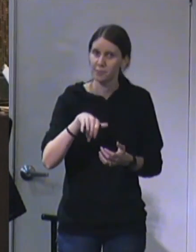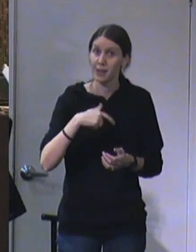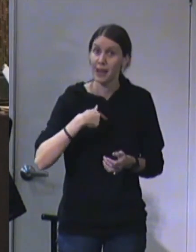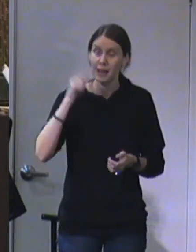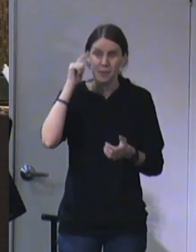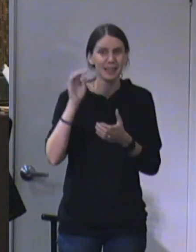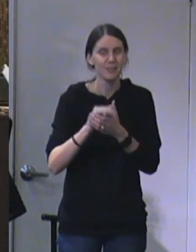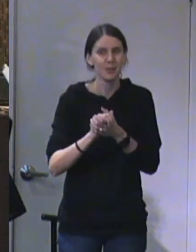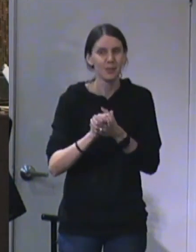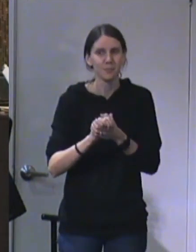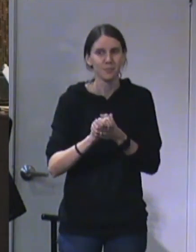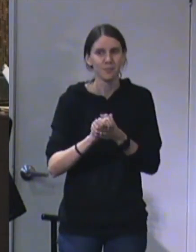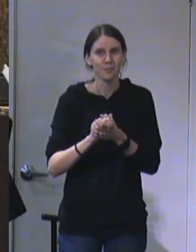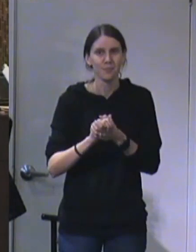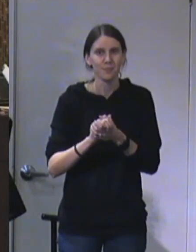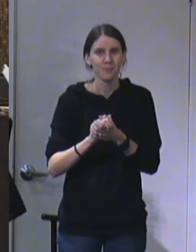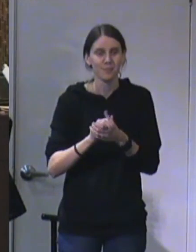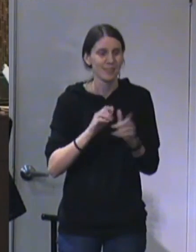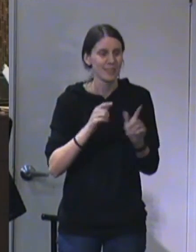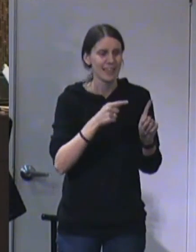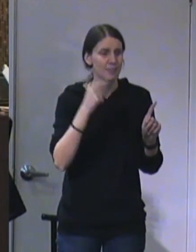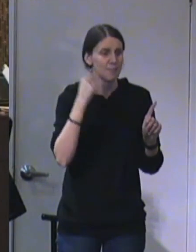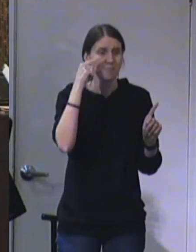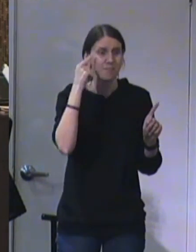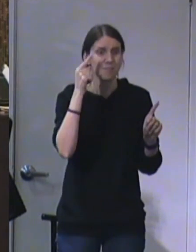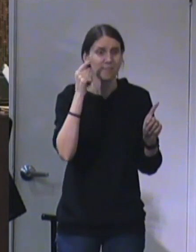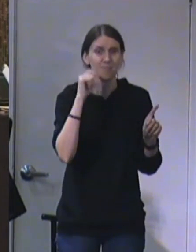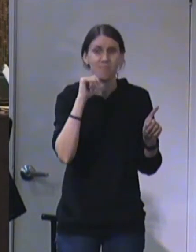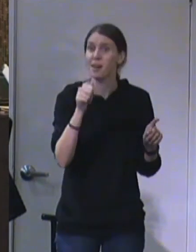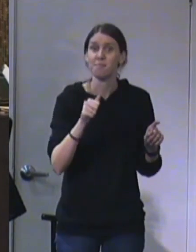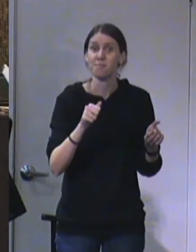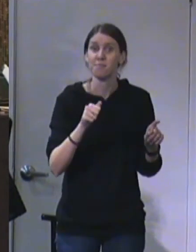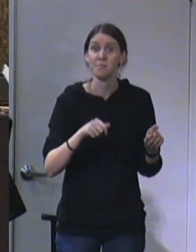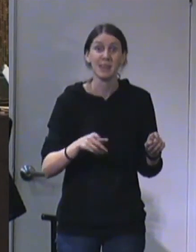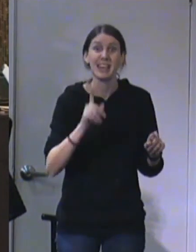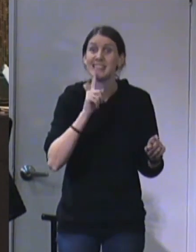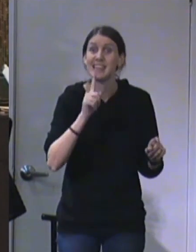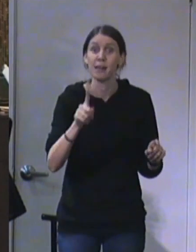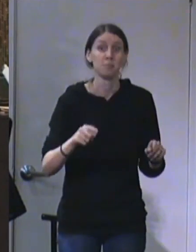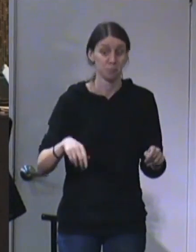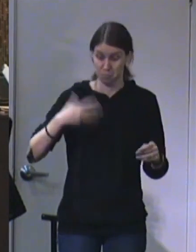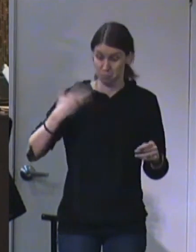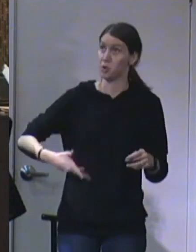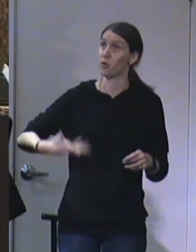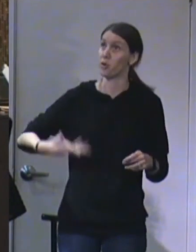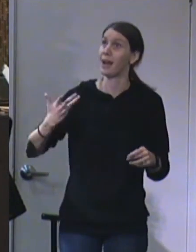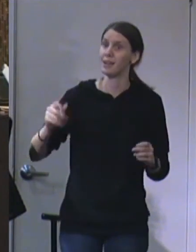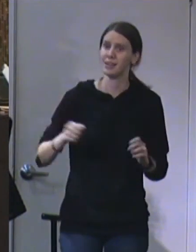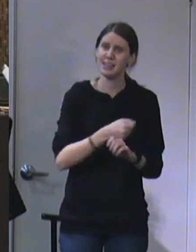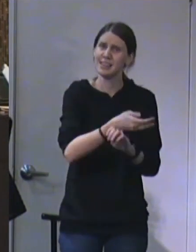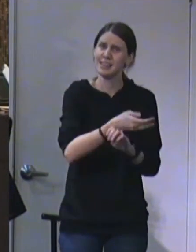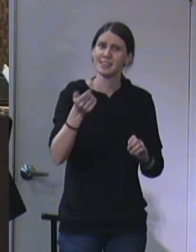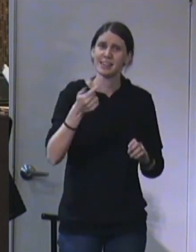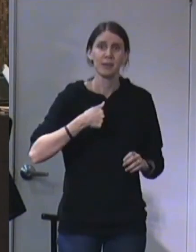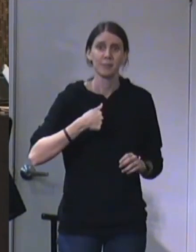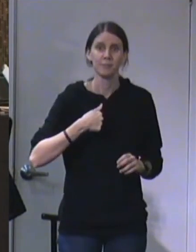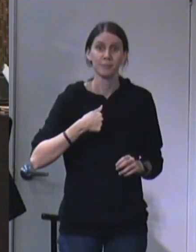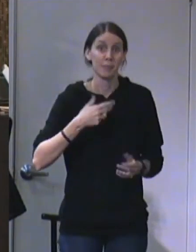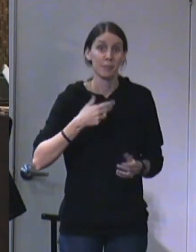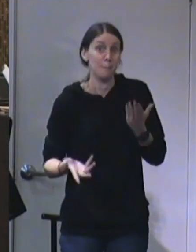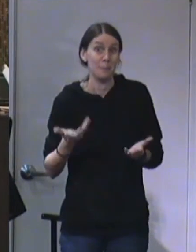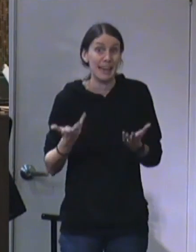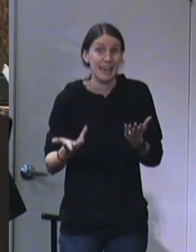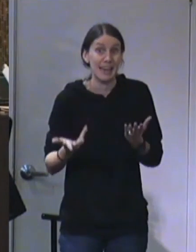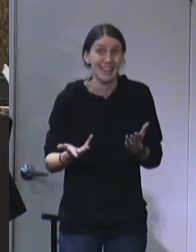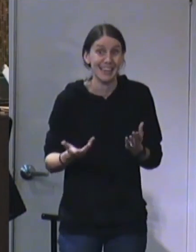I believe it just came out of him. Here am I, send me. Then